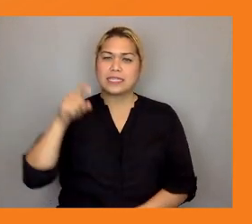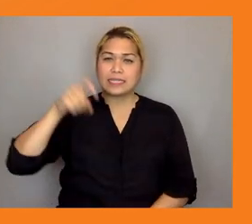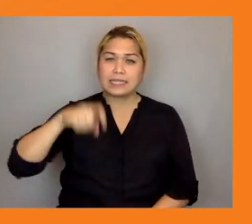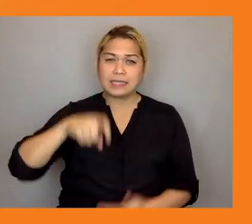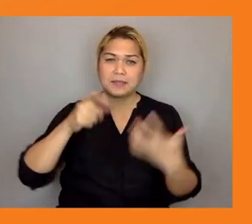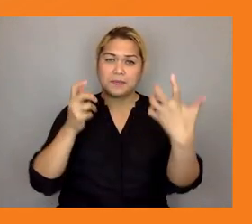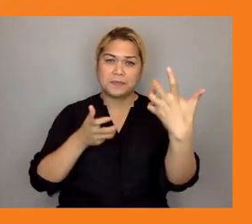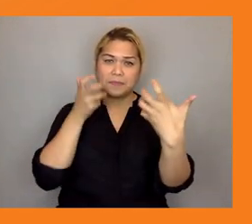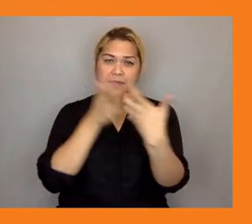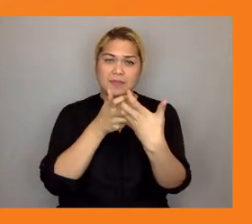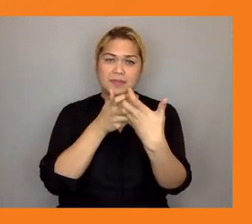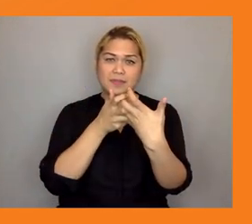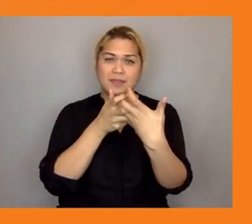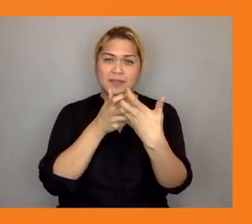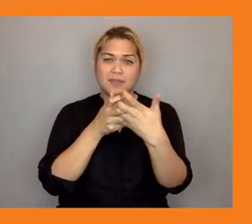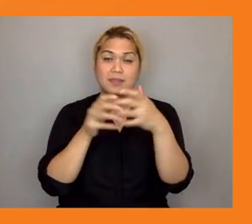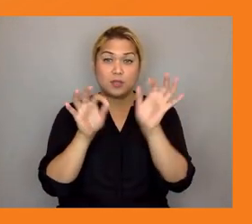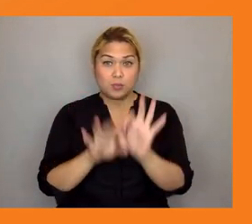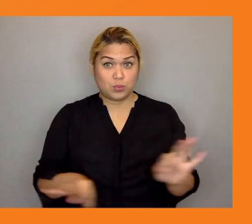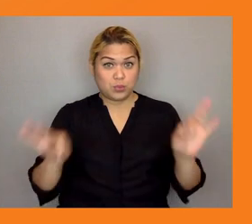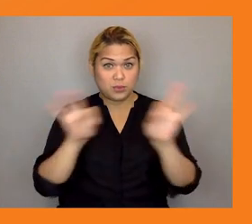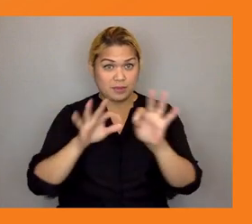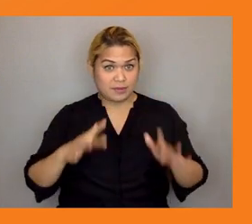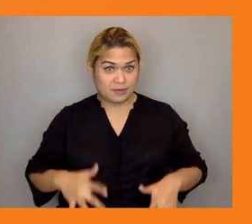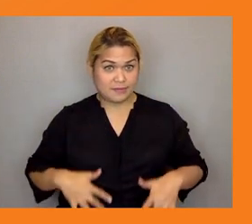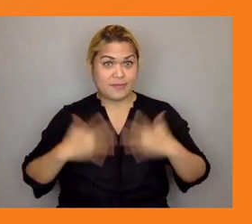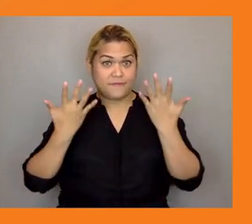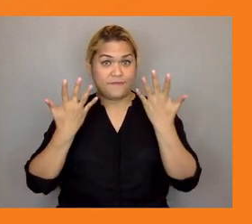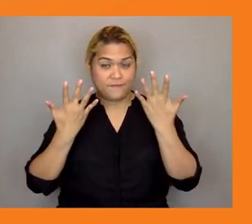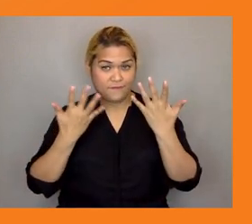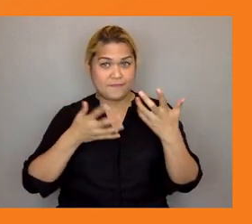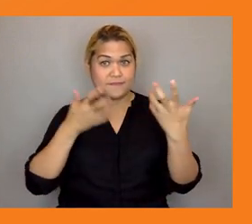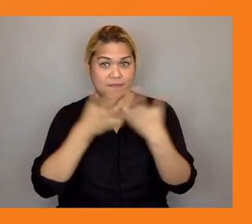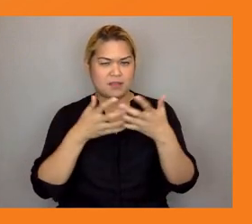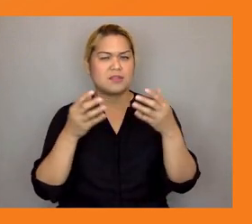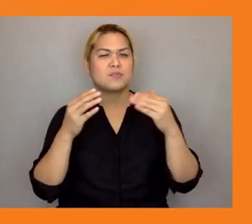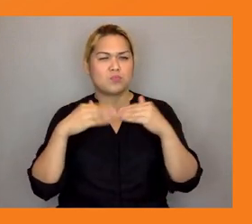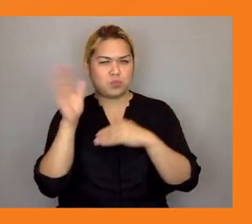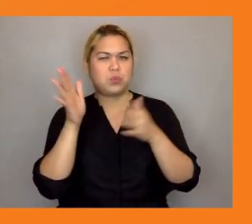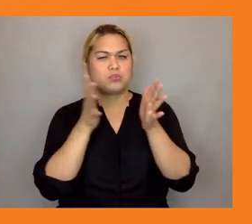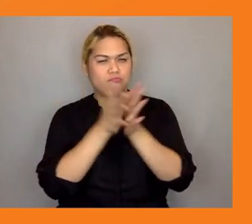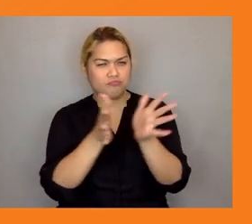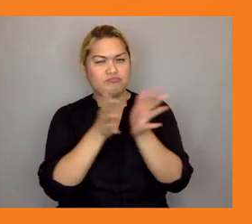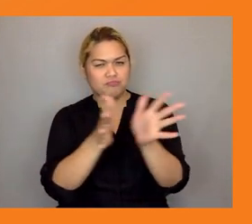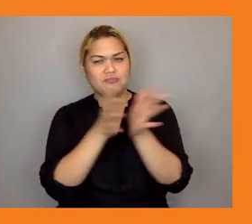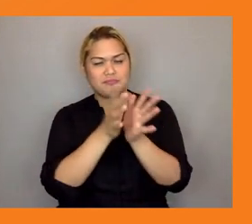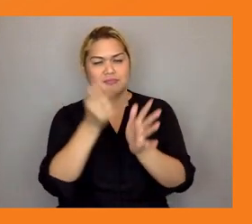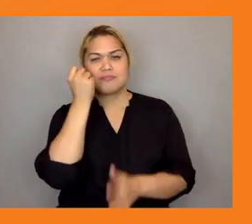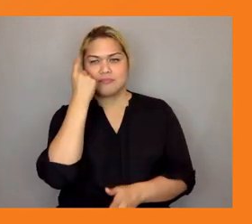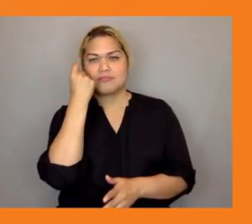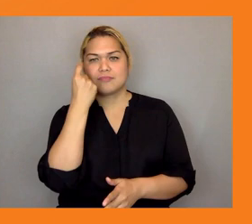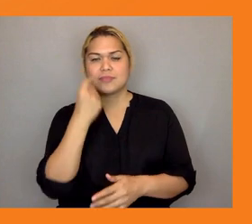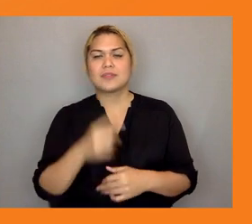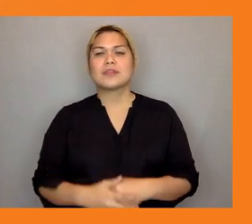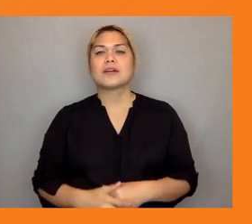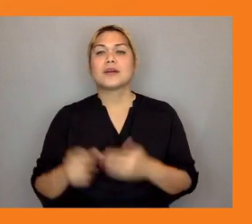and how they can understand what kind of practical solutions to address them and then from the climate risk assessment